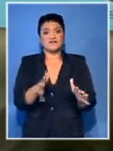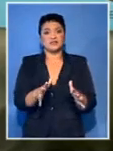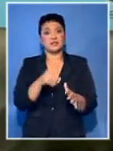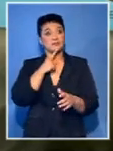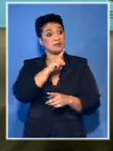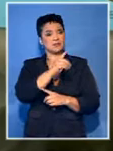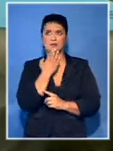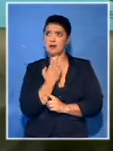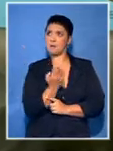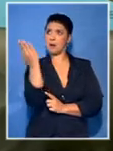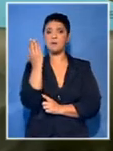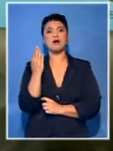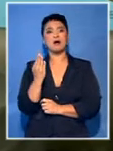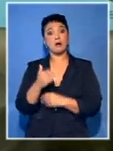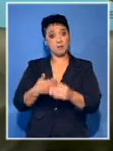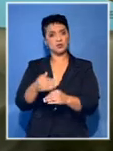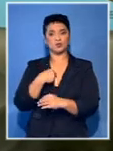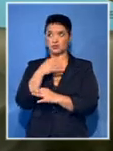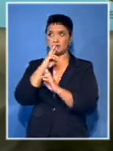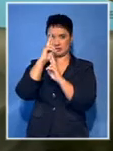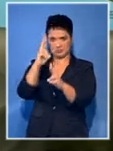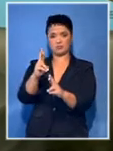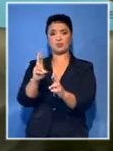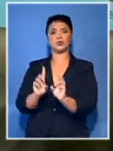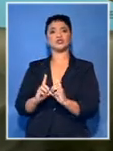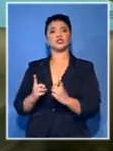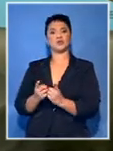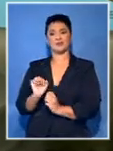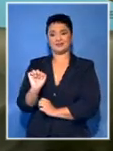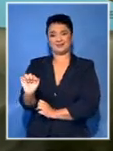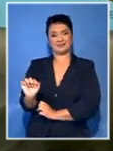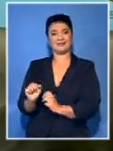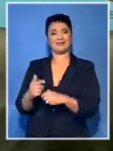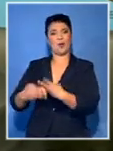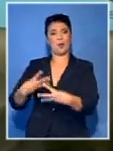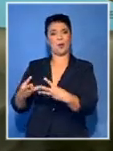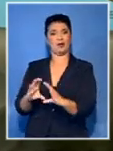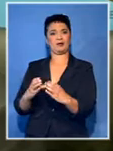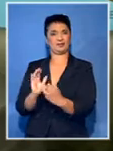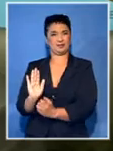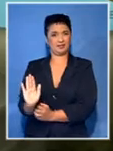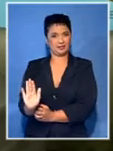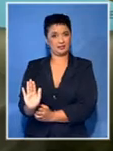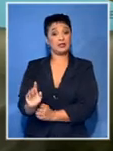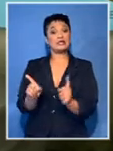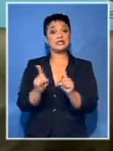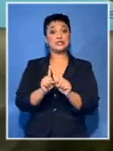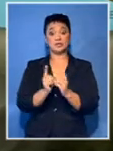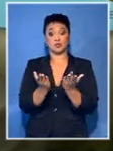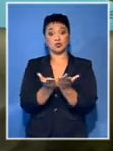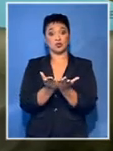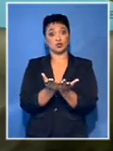the appeal process we reported to the Provincial Education Labour Relations Council, even the issue of schools